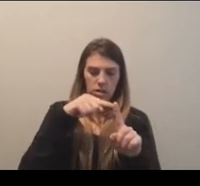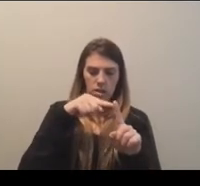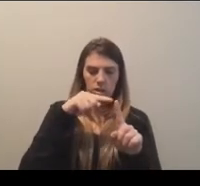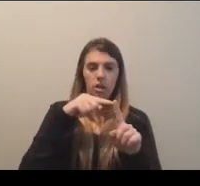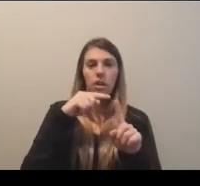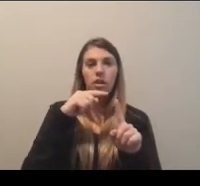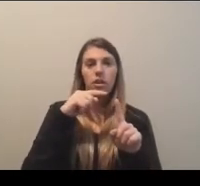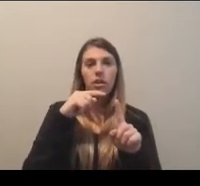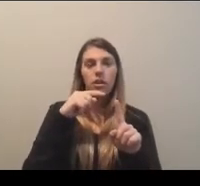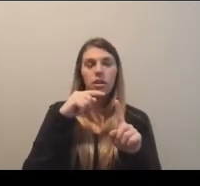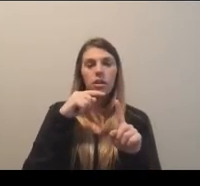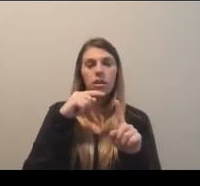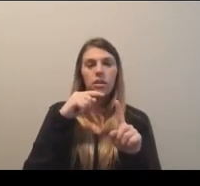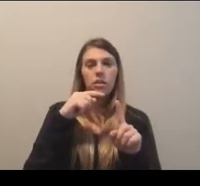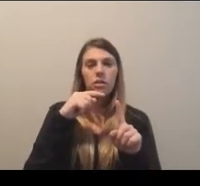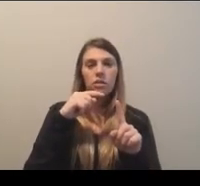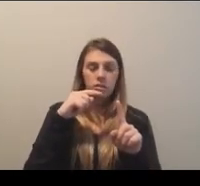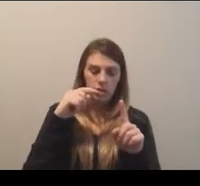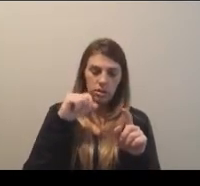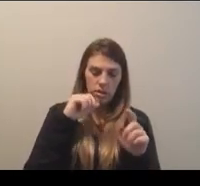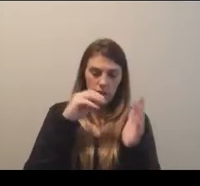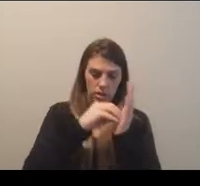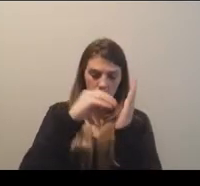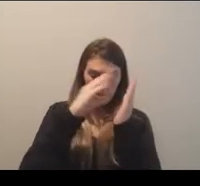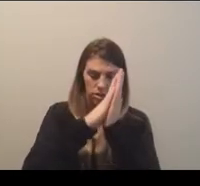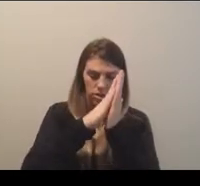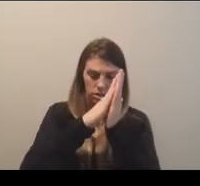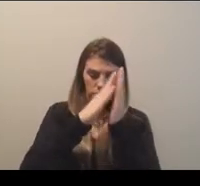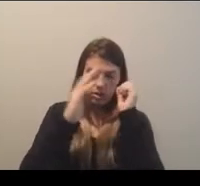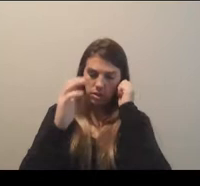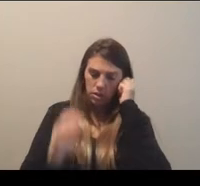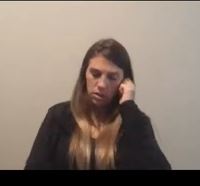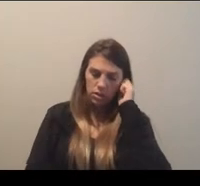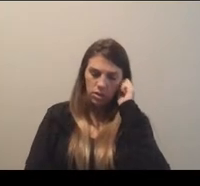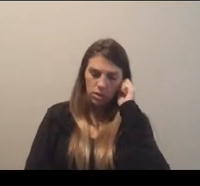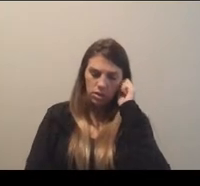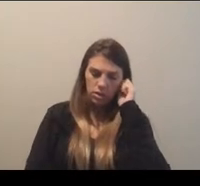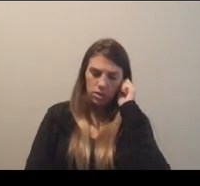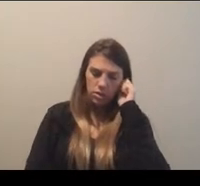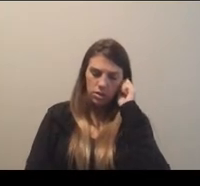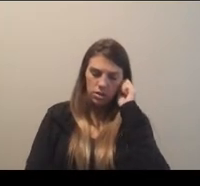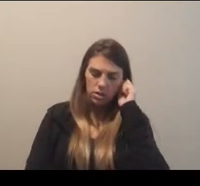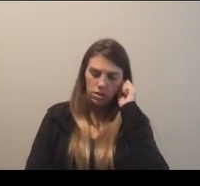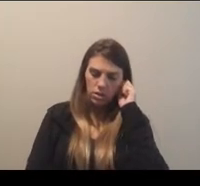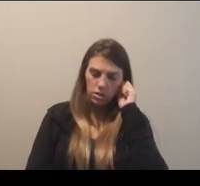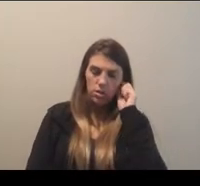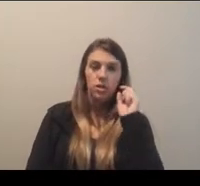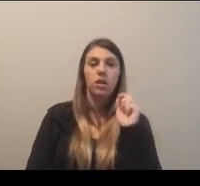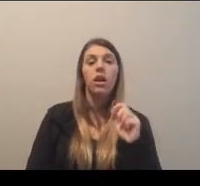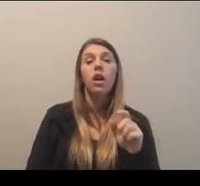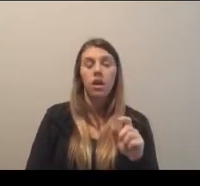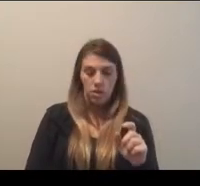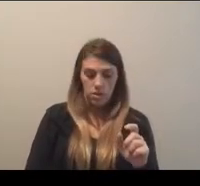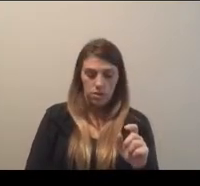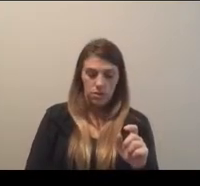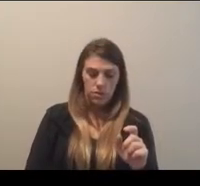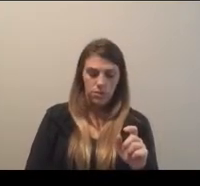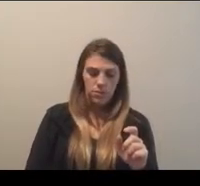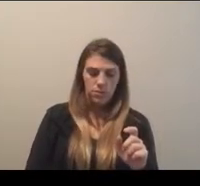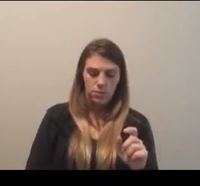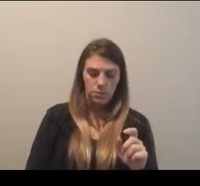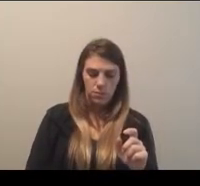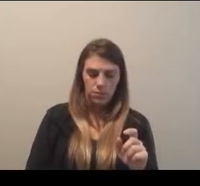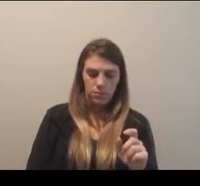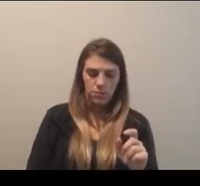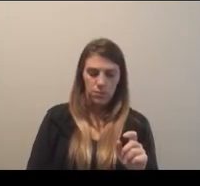noted through some of the coverage last year. And although there really wasn't